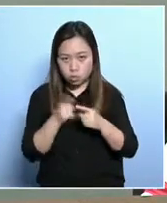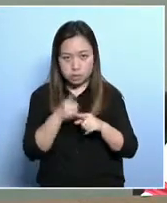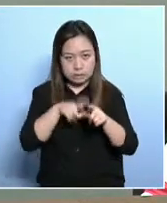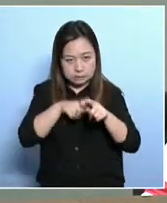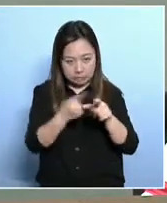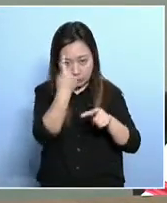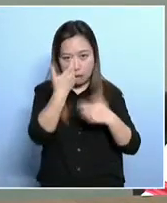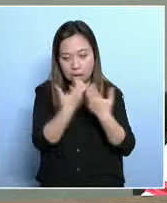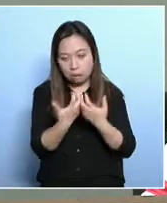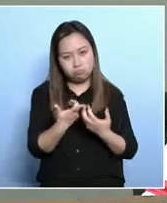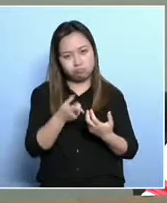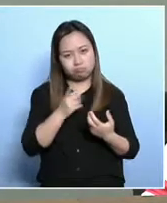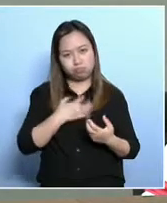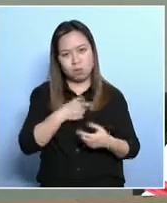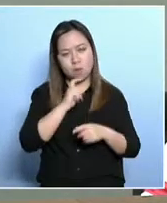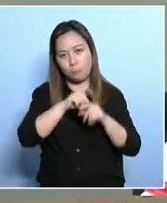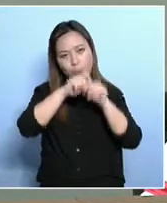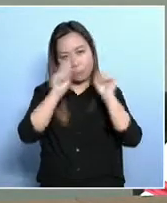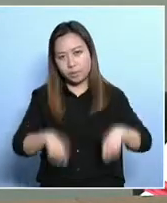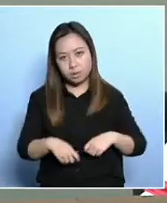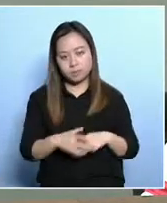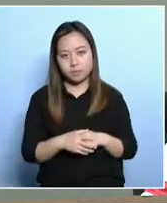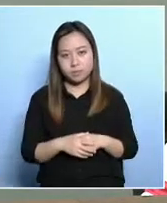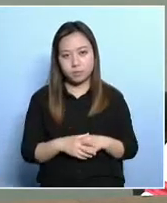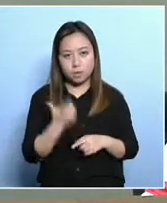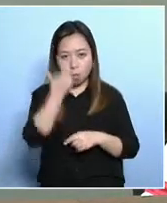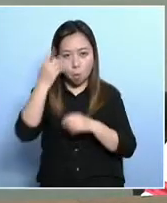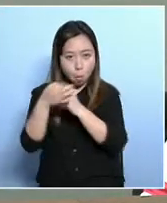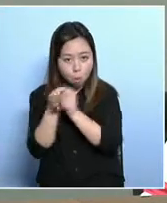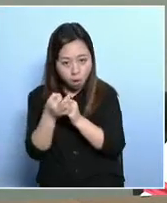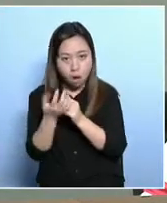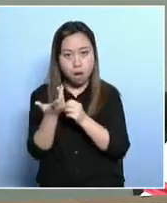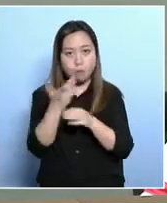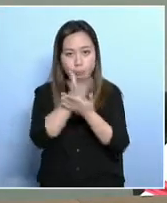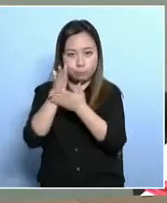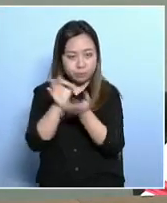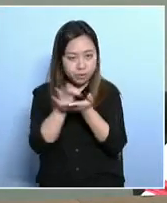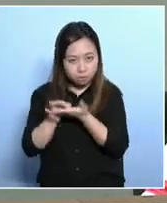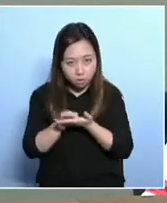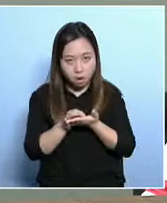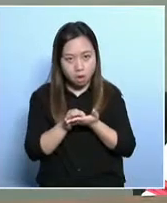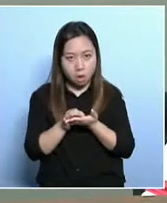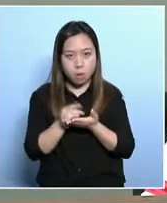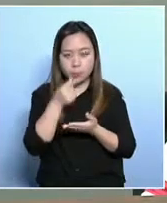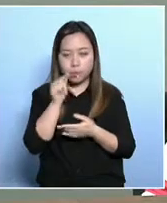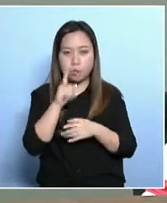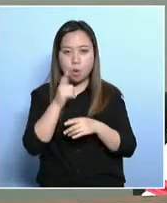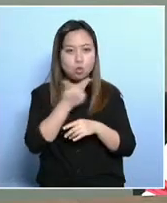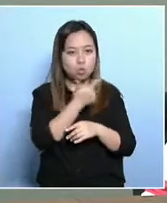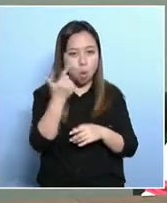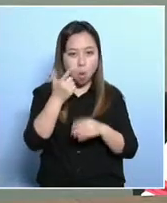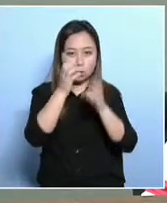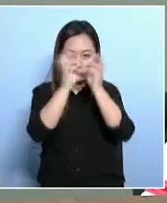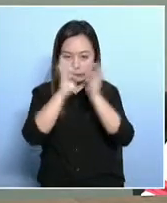Now it's based on the median household income. So we think that's a problem. Now